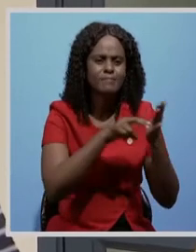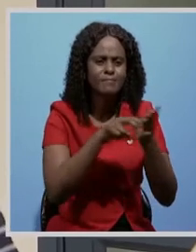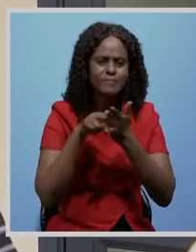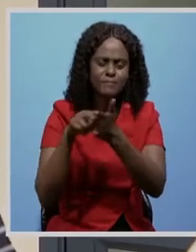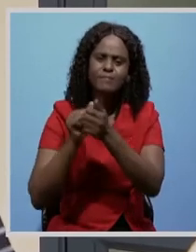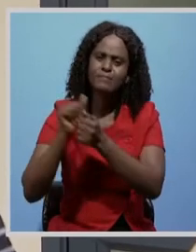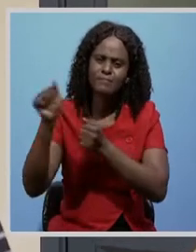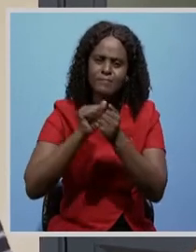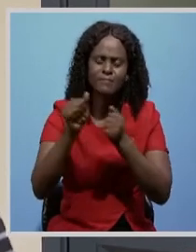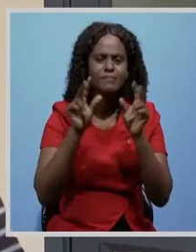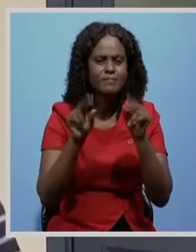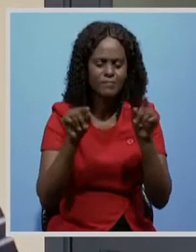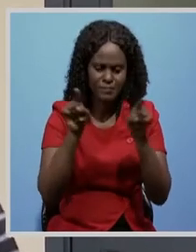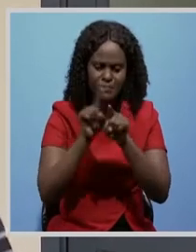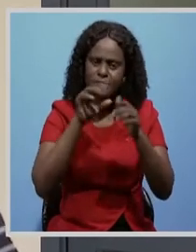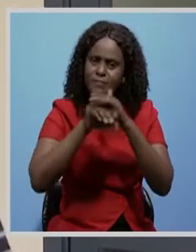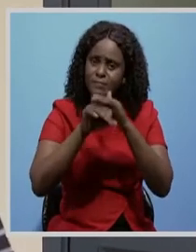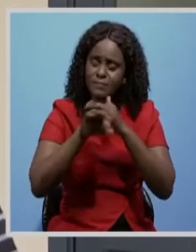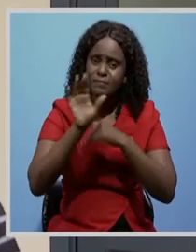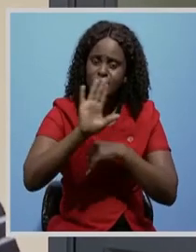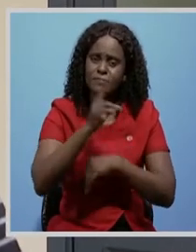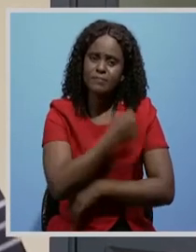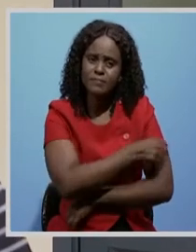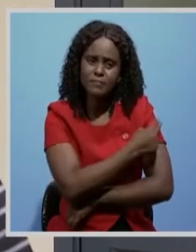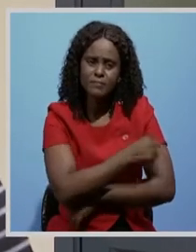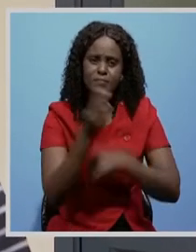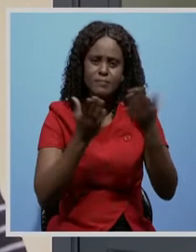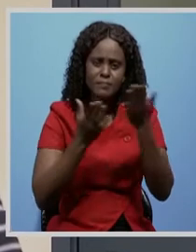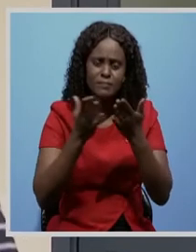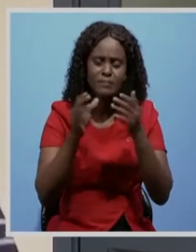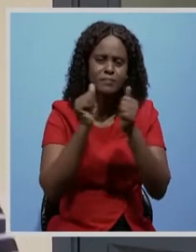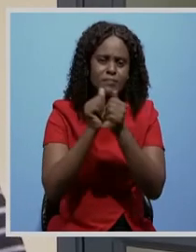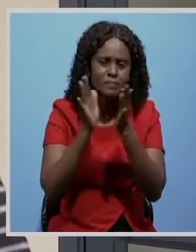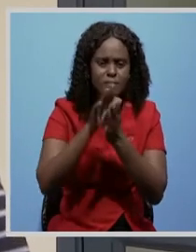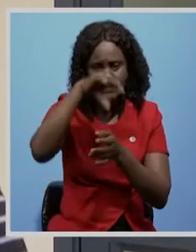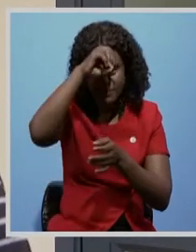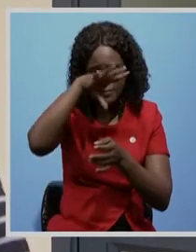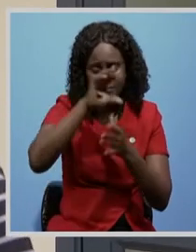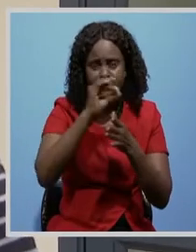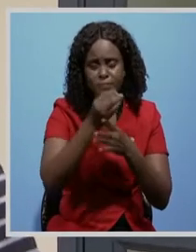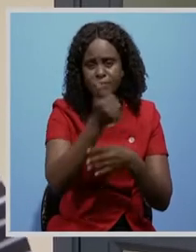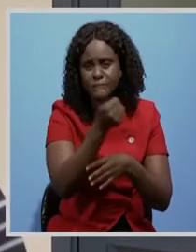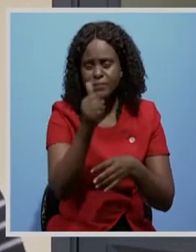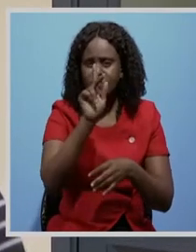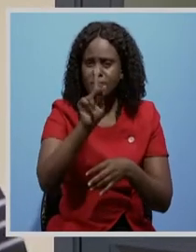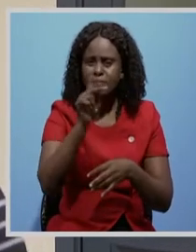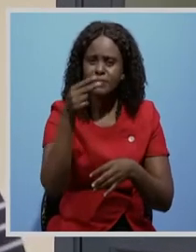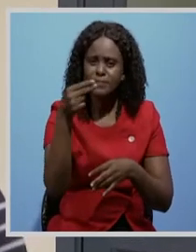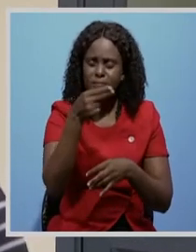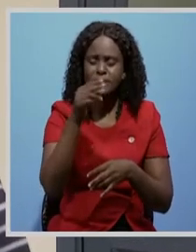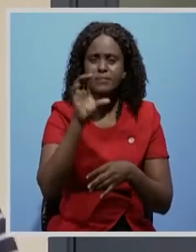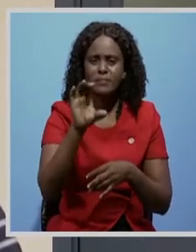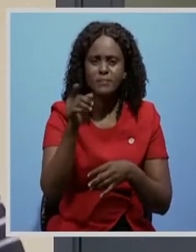to go and access health services from either Kawemain Hospital or Kawes Central Hospital. So I think you can see that